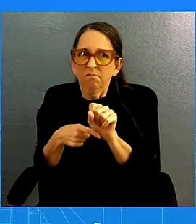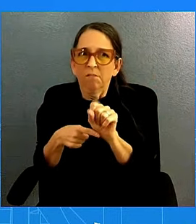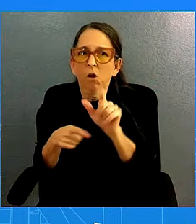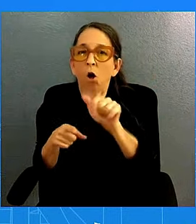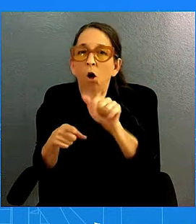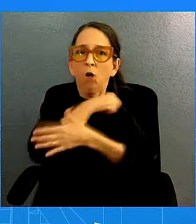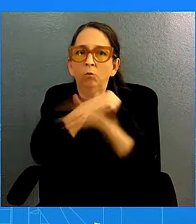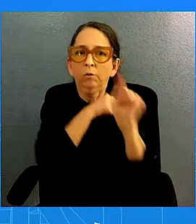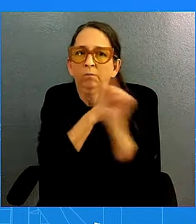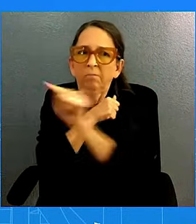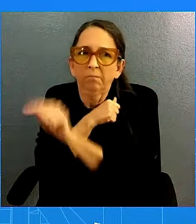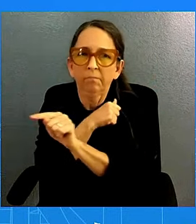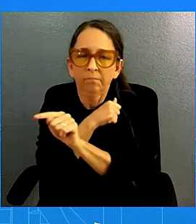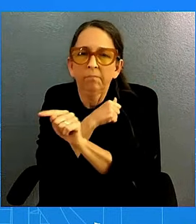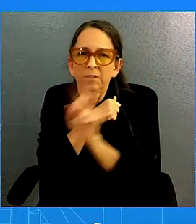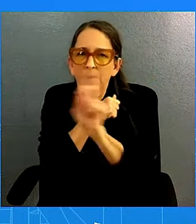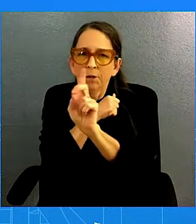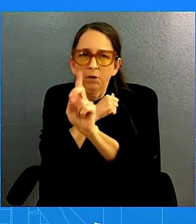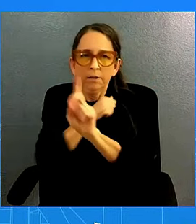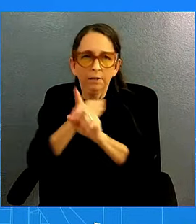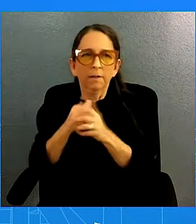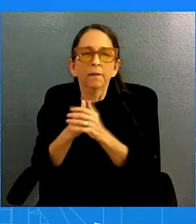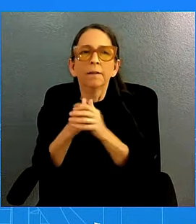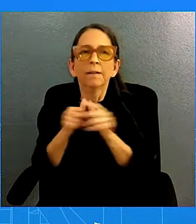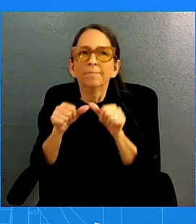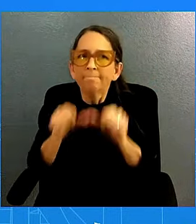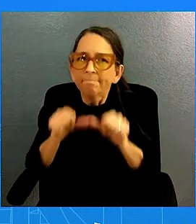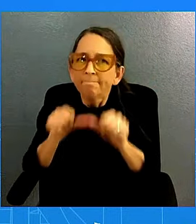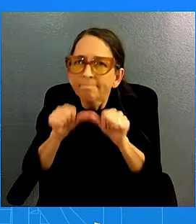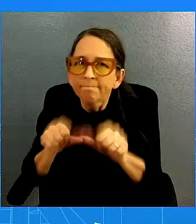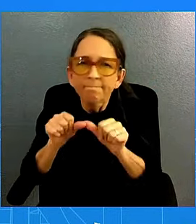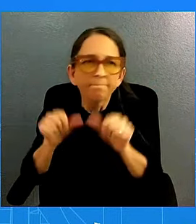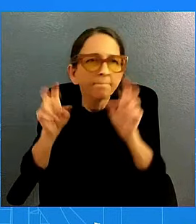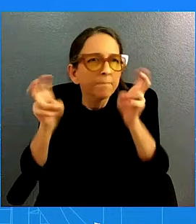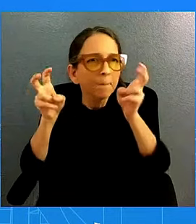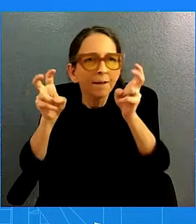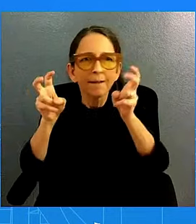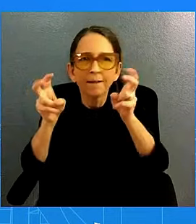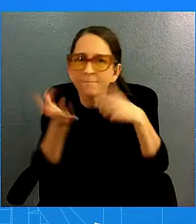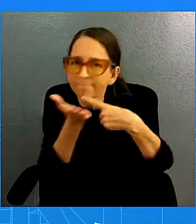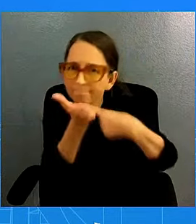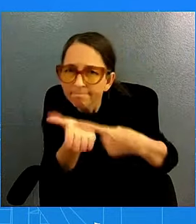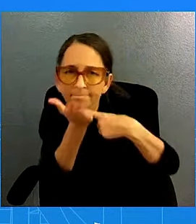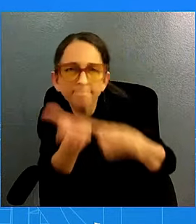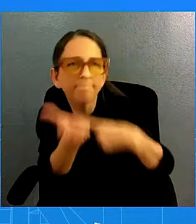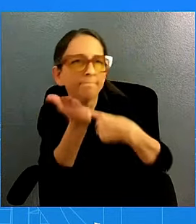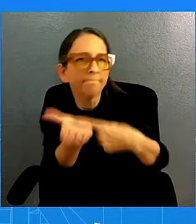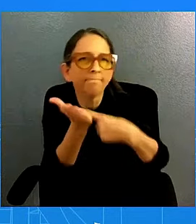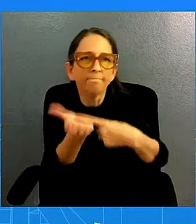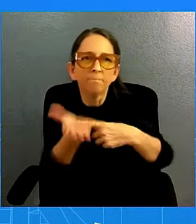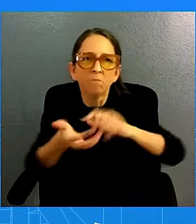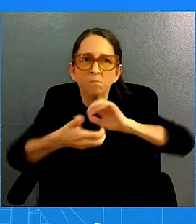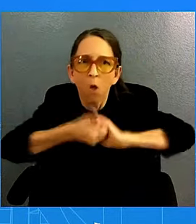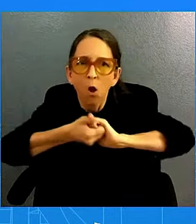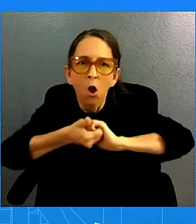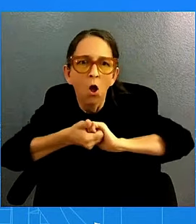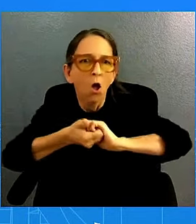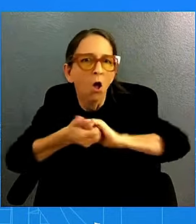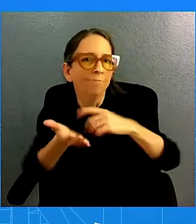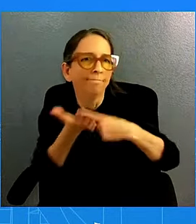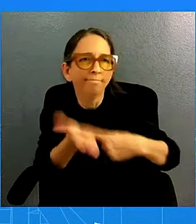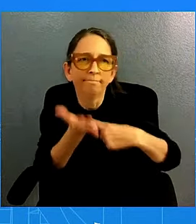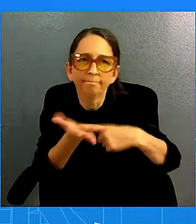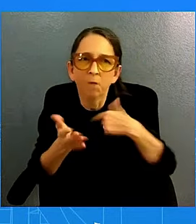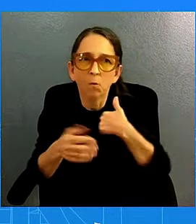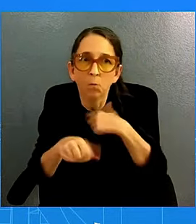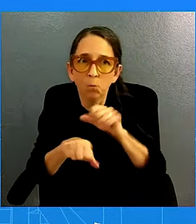it is a constant topic of conversation between us and our allies and our partners. And we're doing everything we can working with them to try